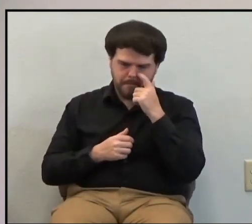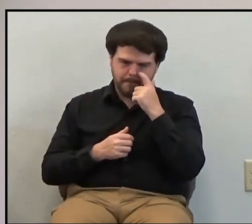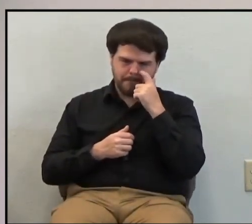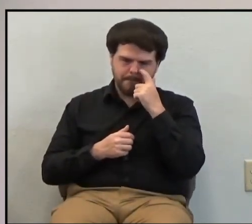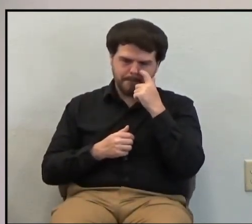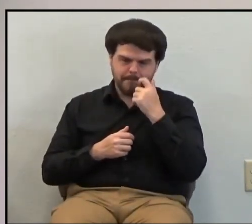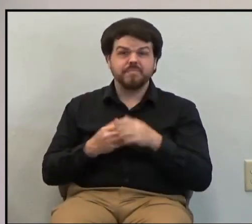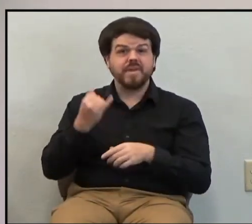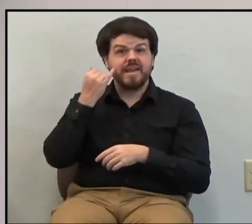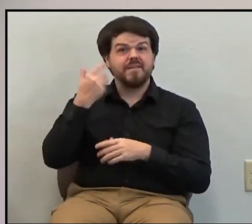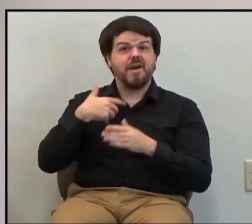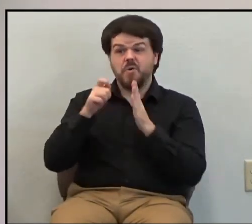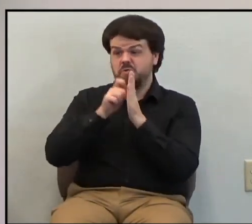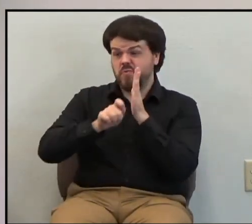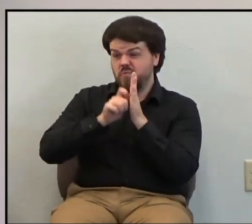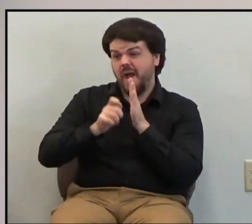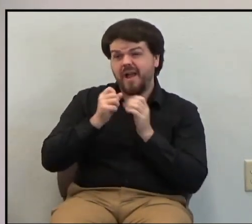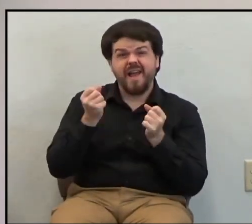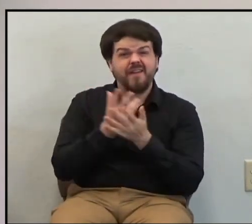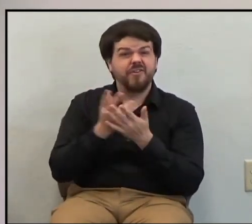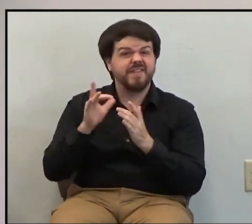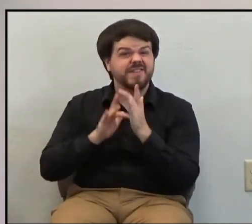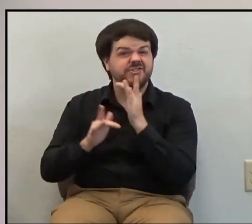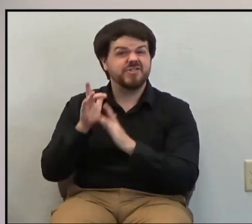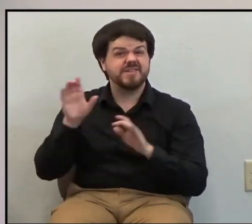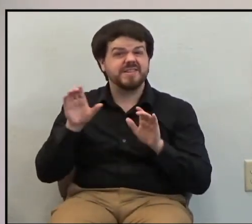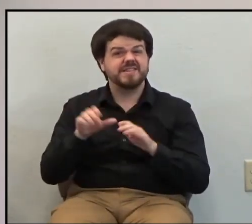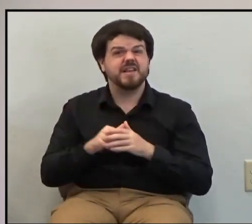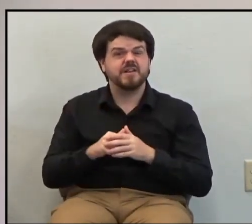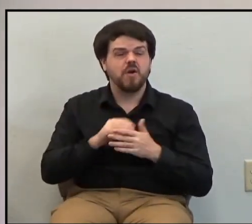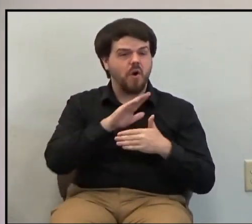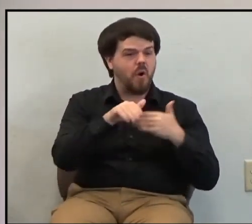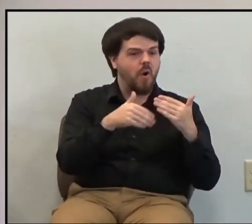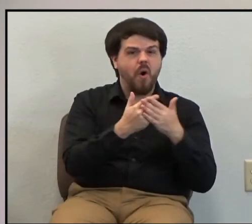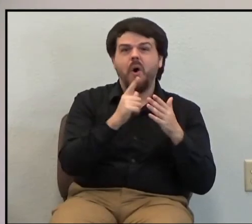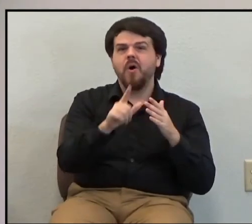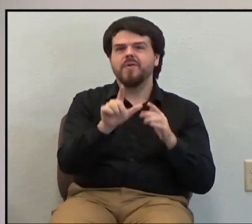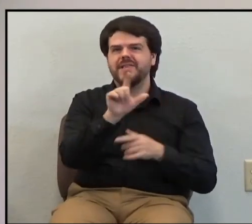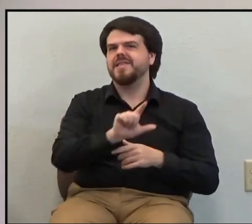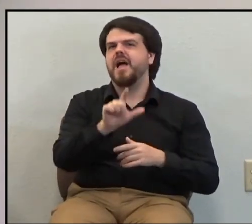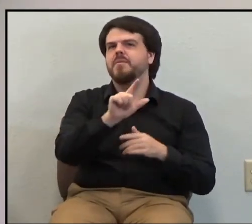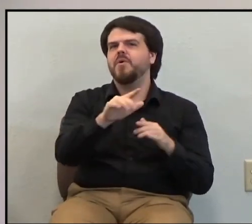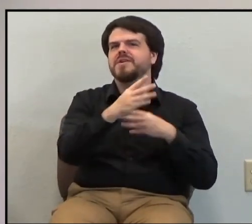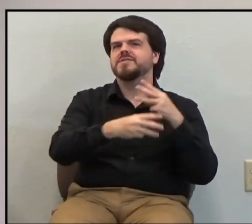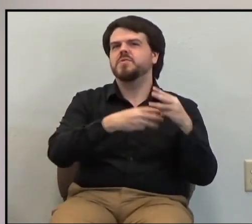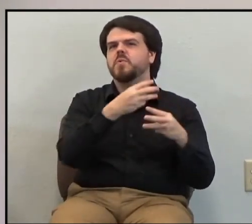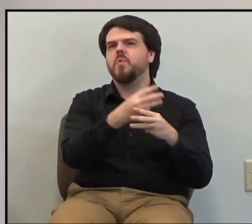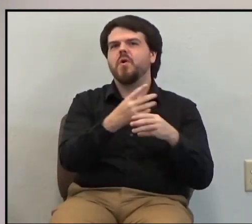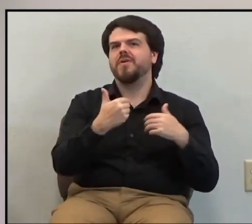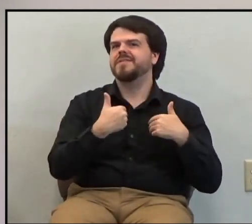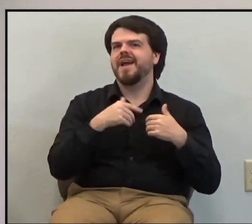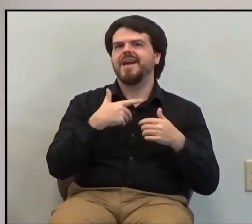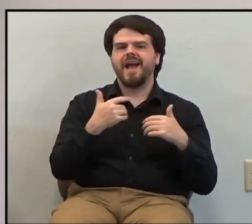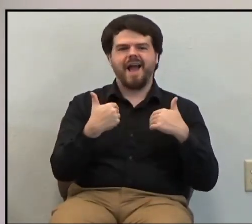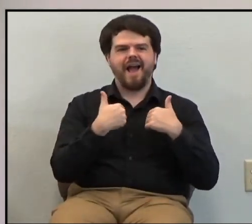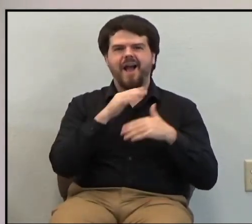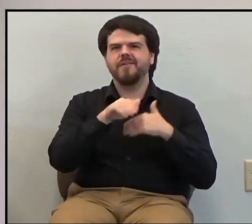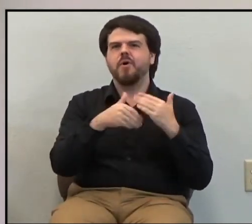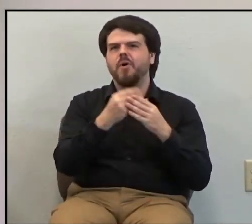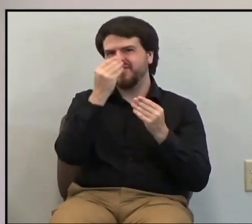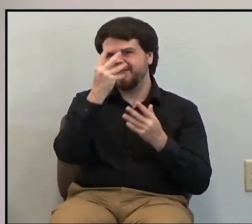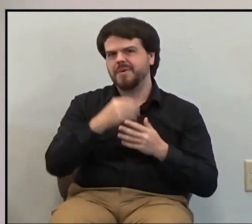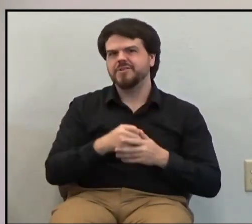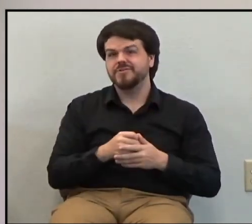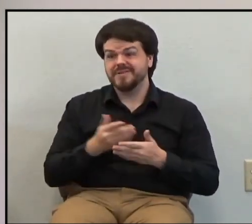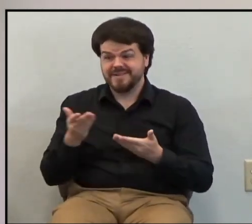if I were to write everything that Jesus did, all the libraries in the world could not contain all the information, but these have been